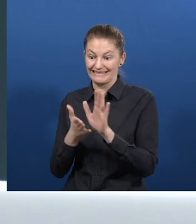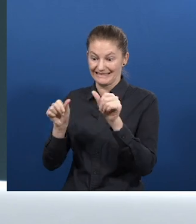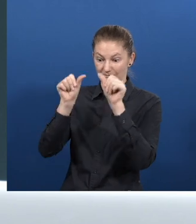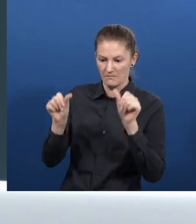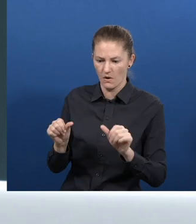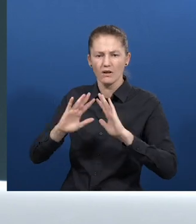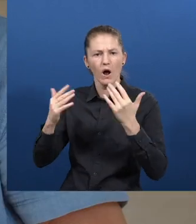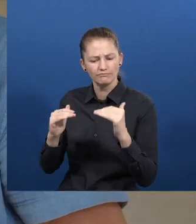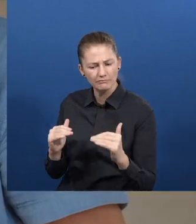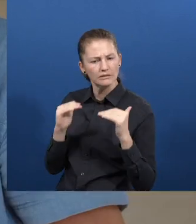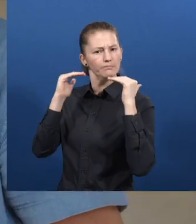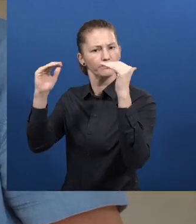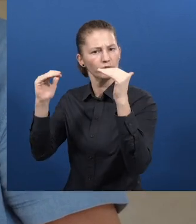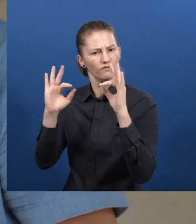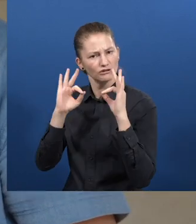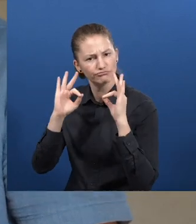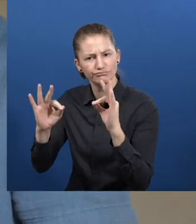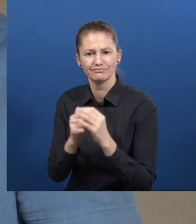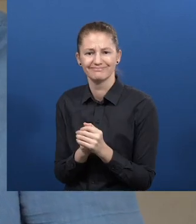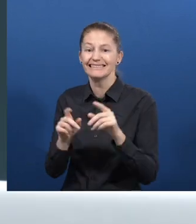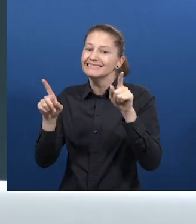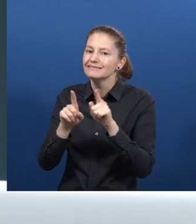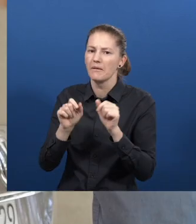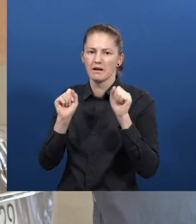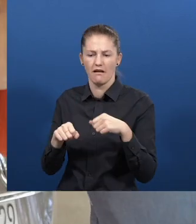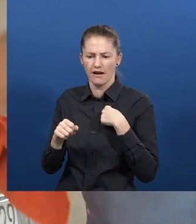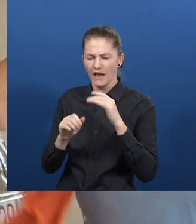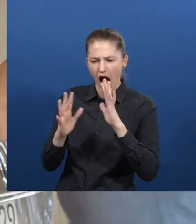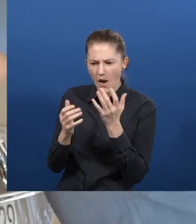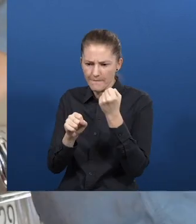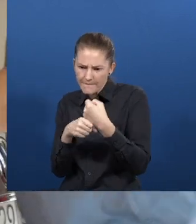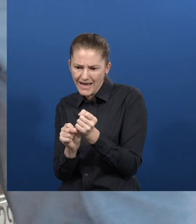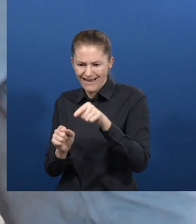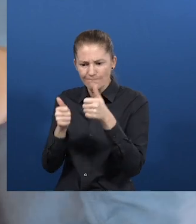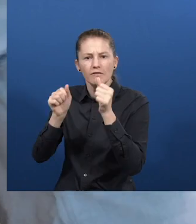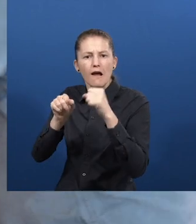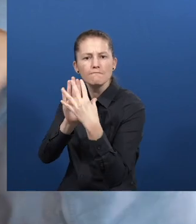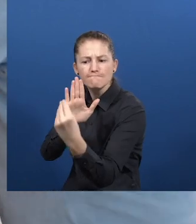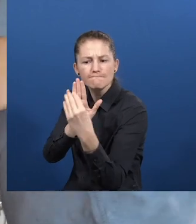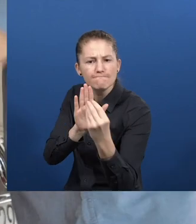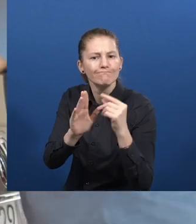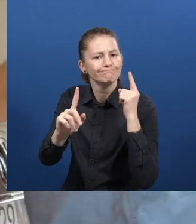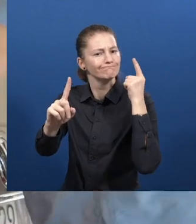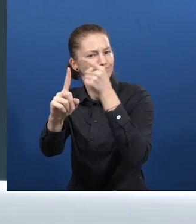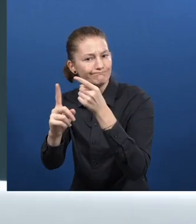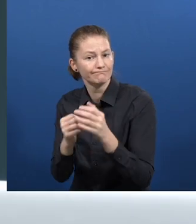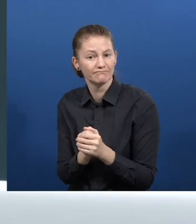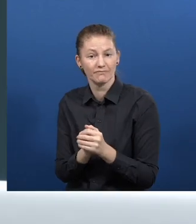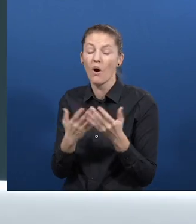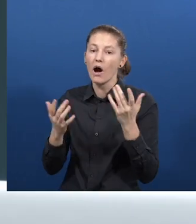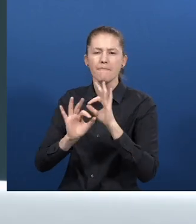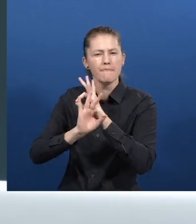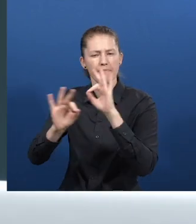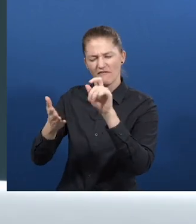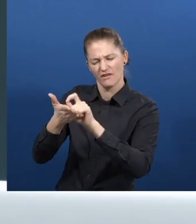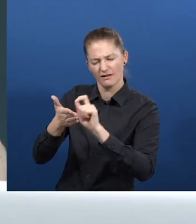find the formula to finally achieve a replicable and a perfect business model, as clear